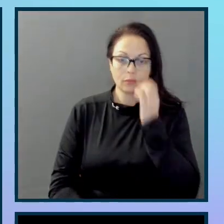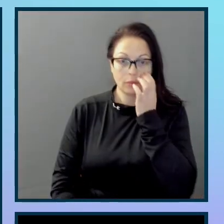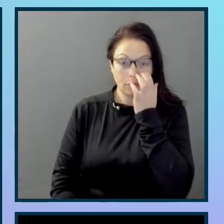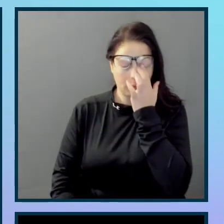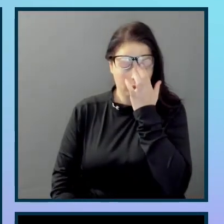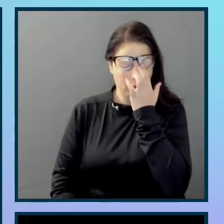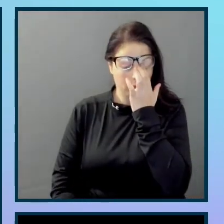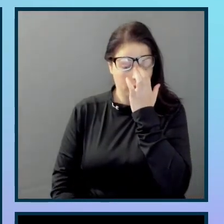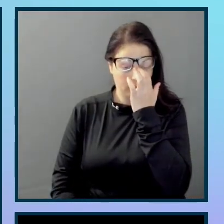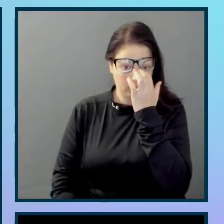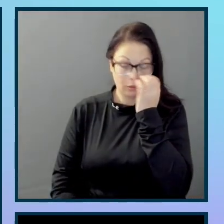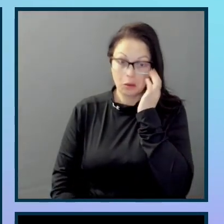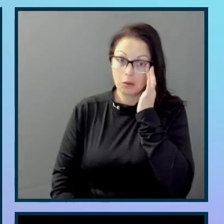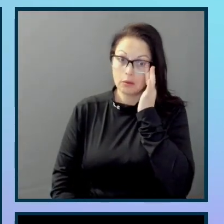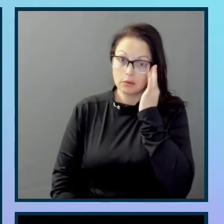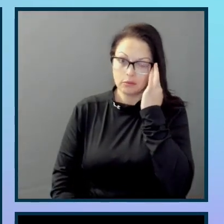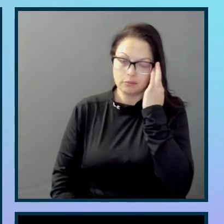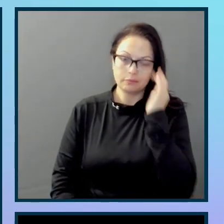couple of short stories.